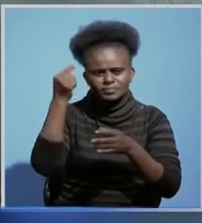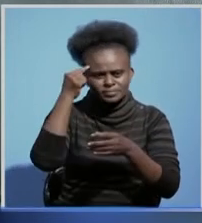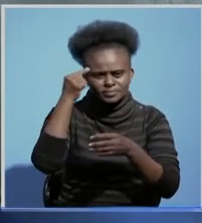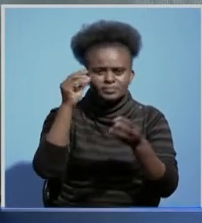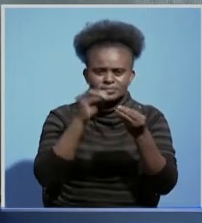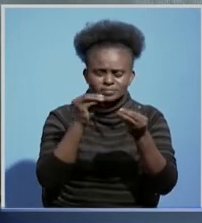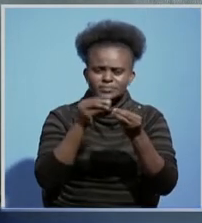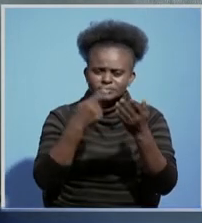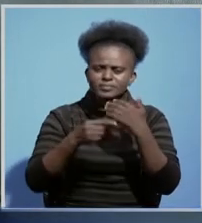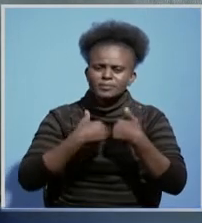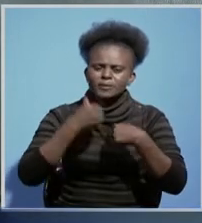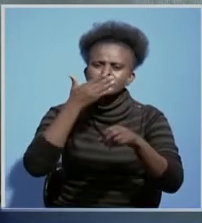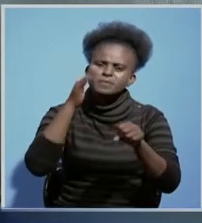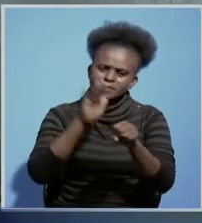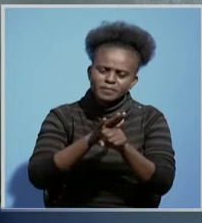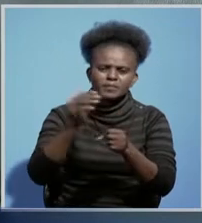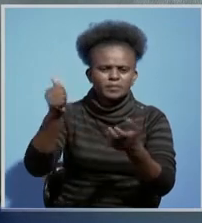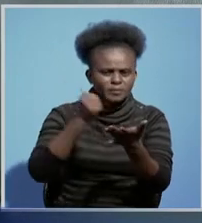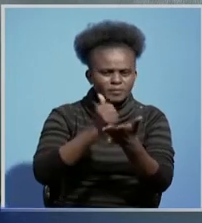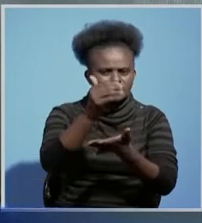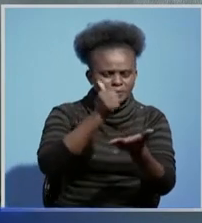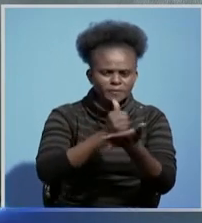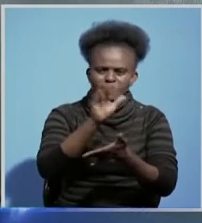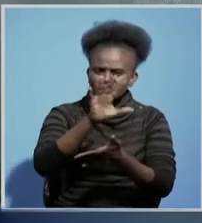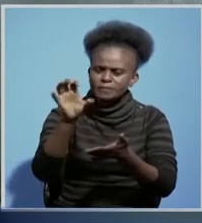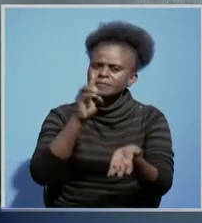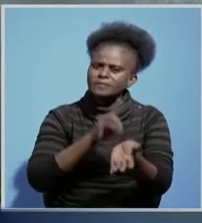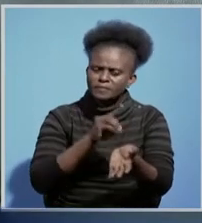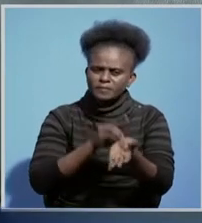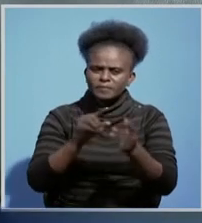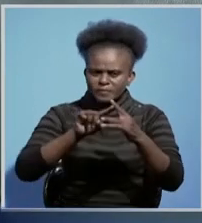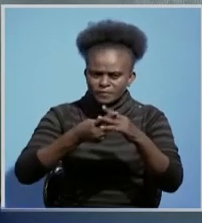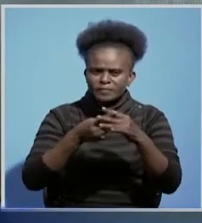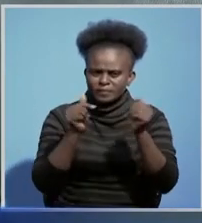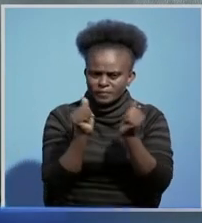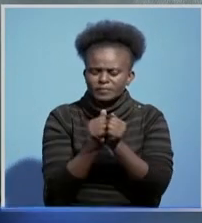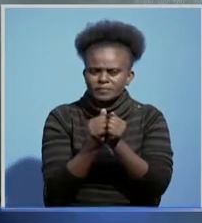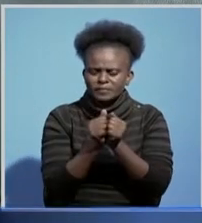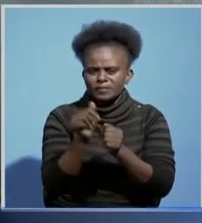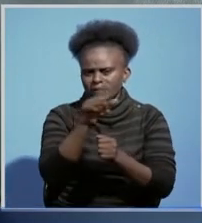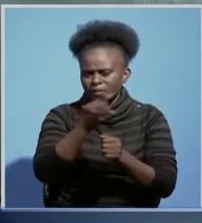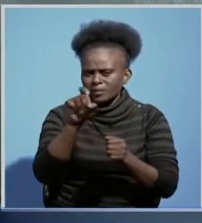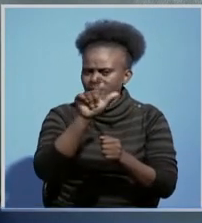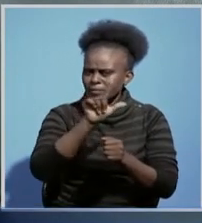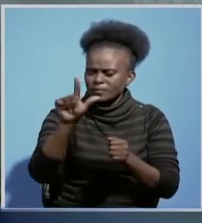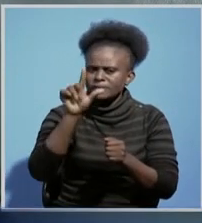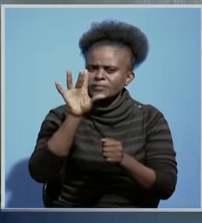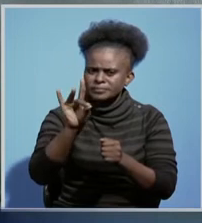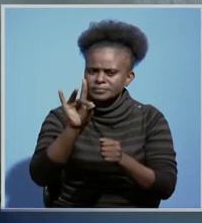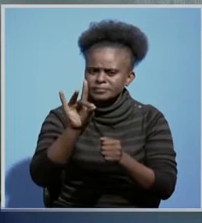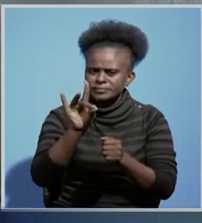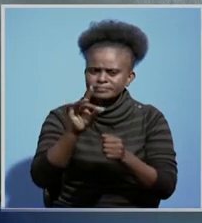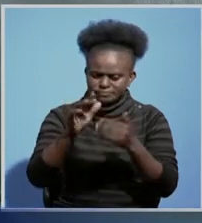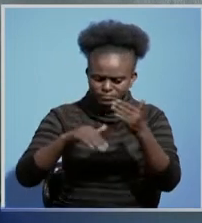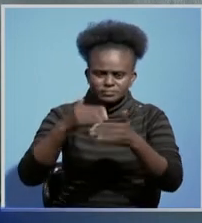pledged to employ the 500 doctors in phases starting with at least 128 the coming